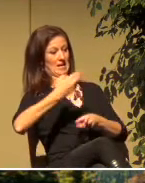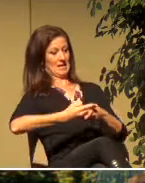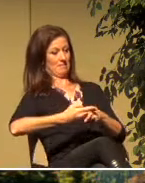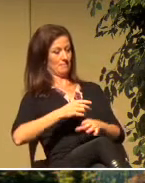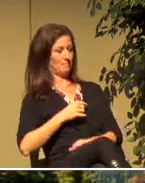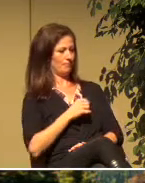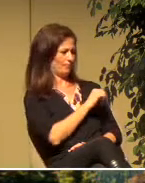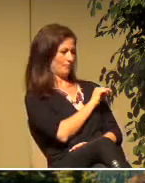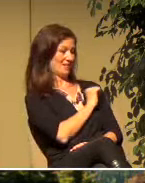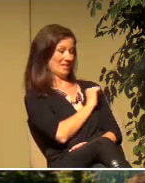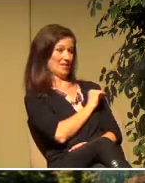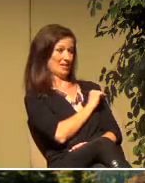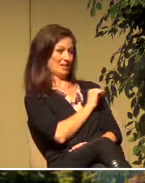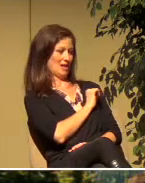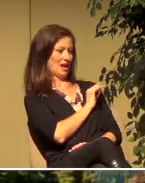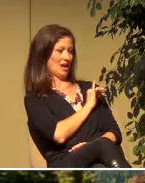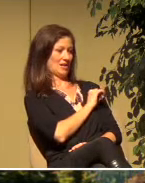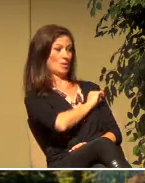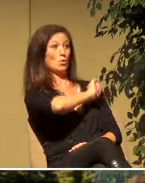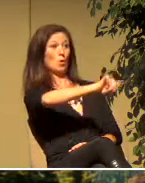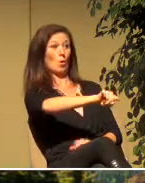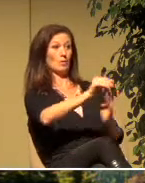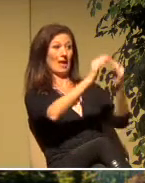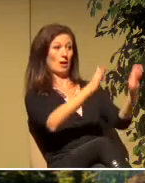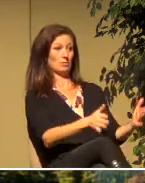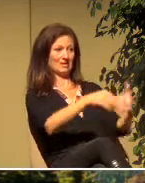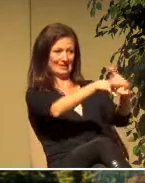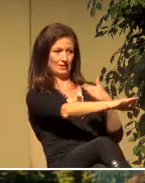Then Ananias went to the house and entered it.